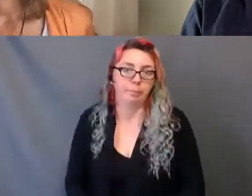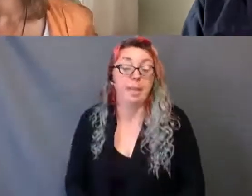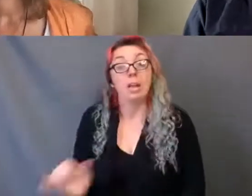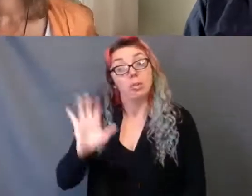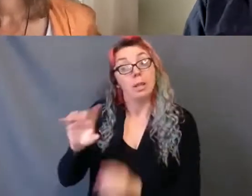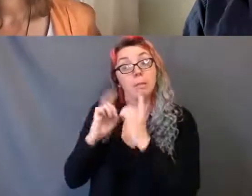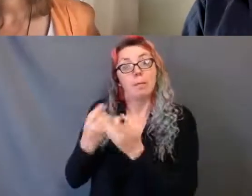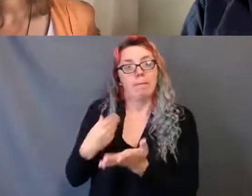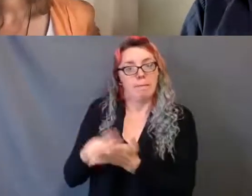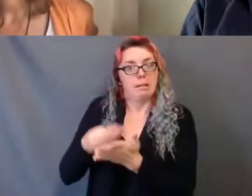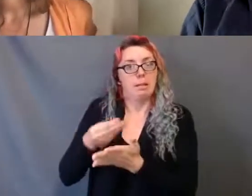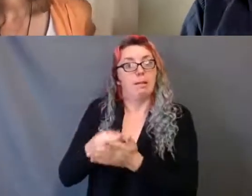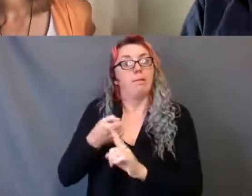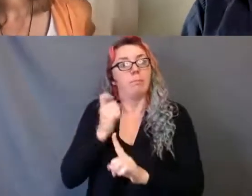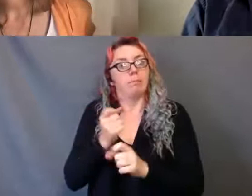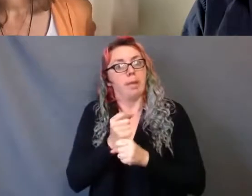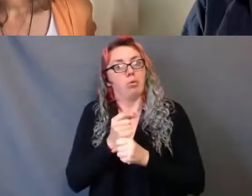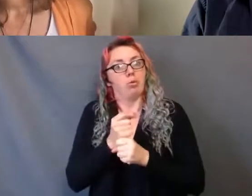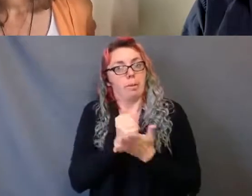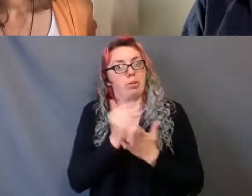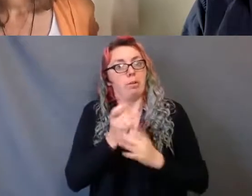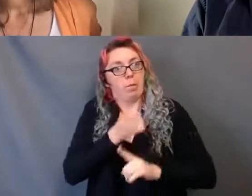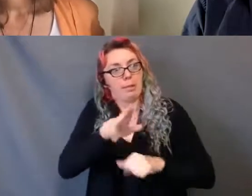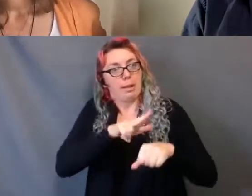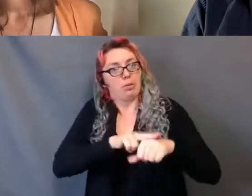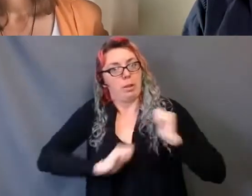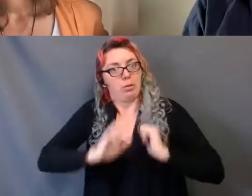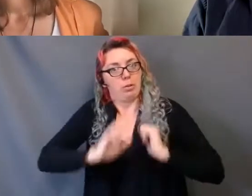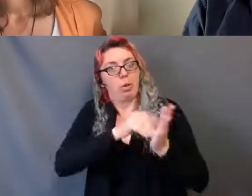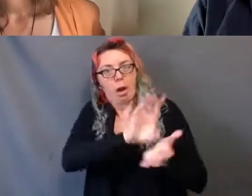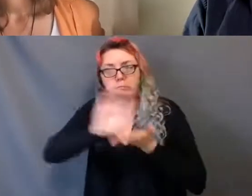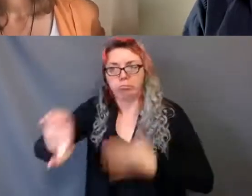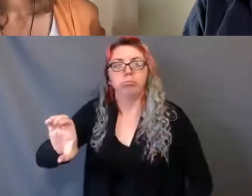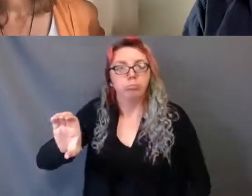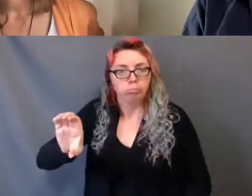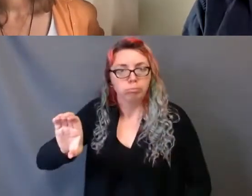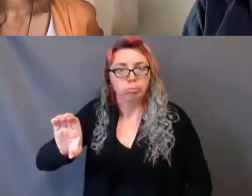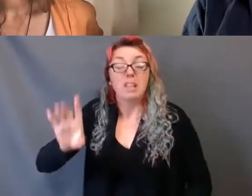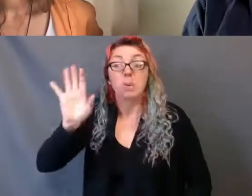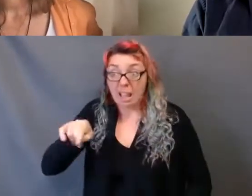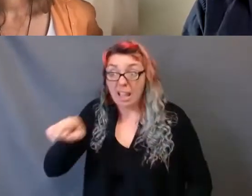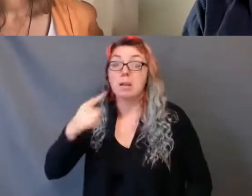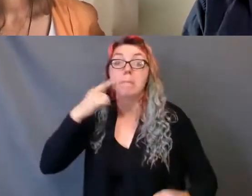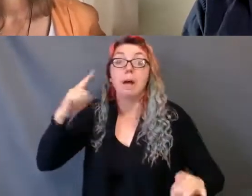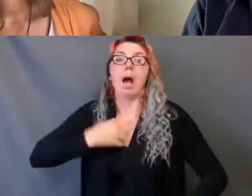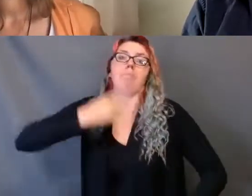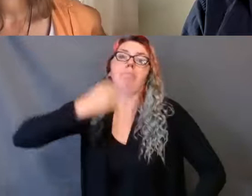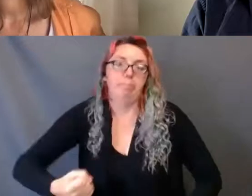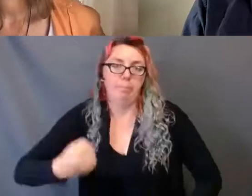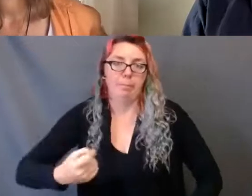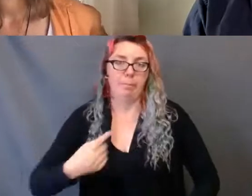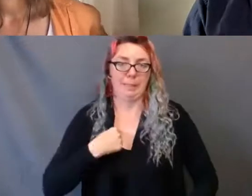This ultimately resulted in my appointment here and our inaugural season in 2019-20.